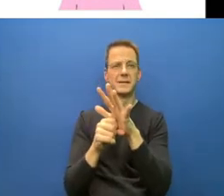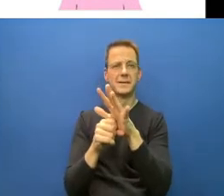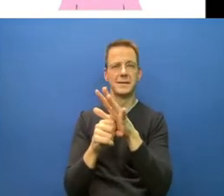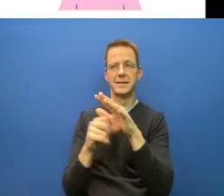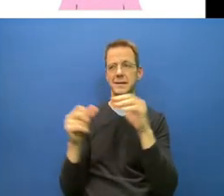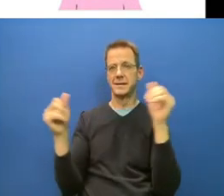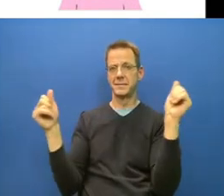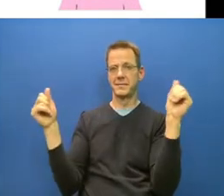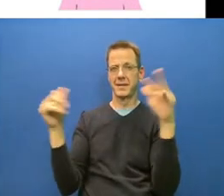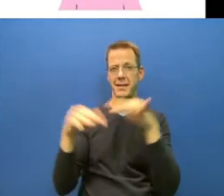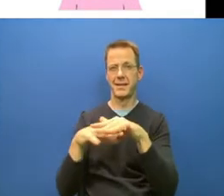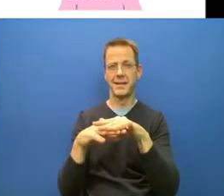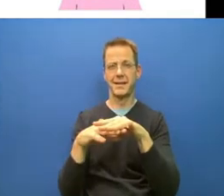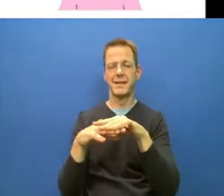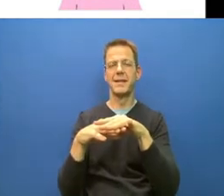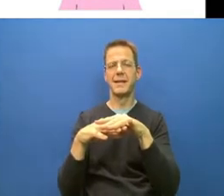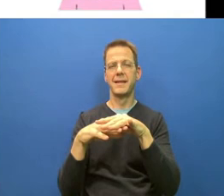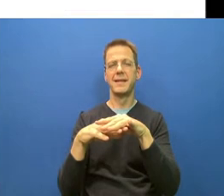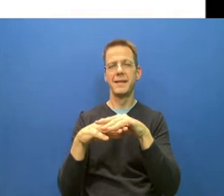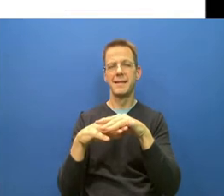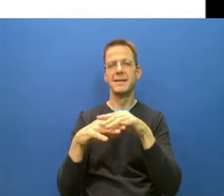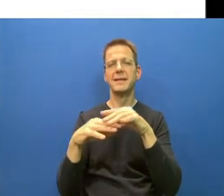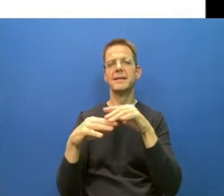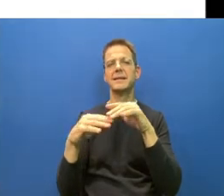which will hopefully help. Next slide, please.